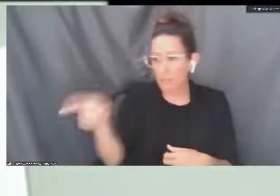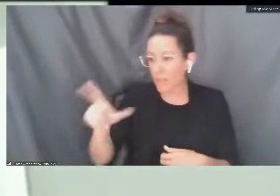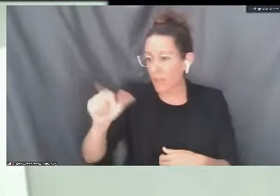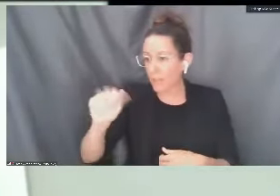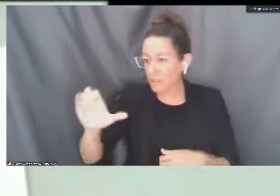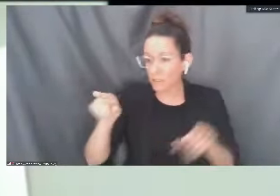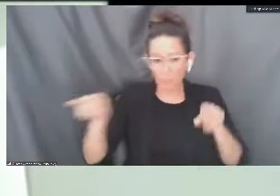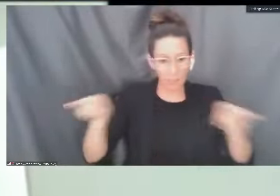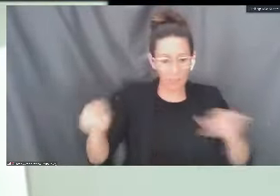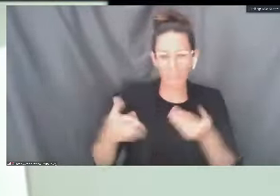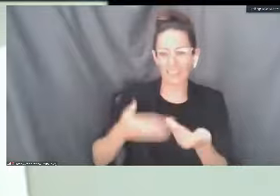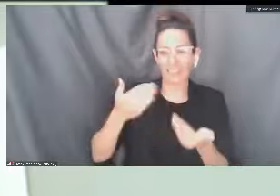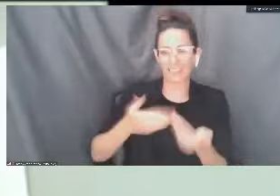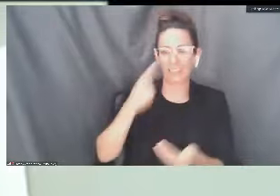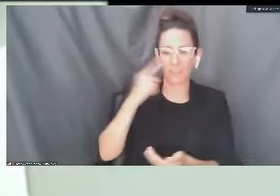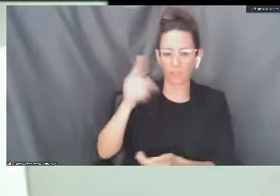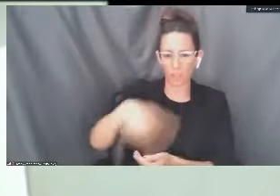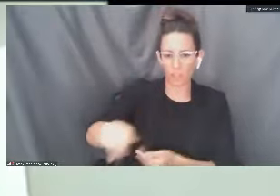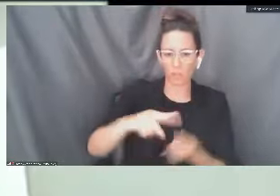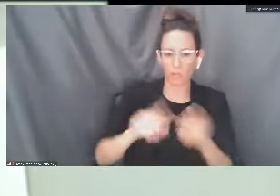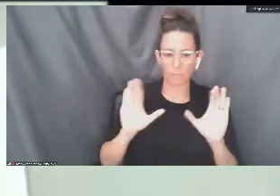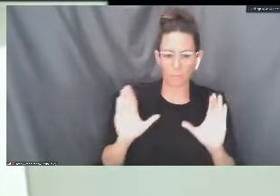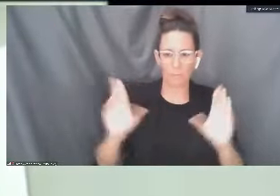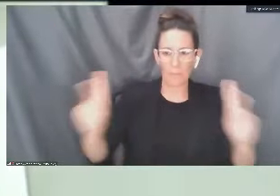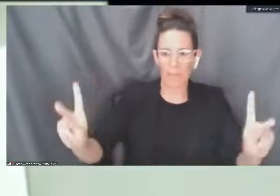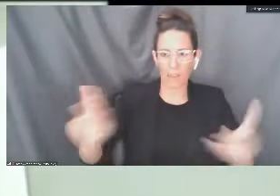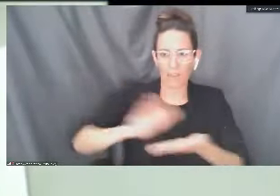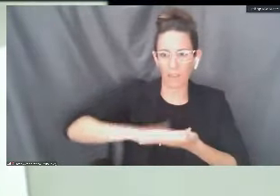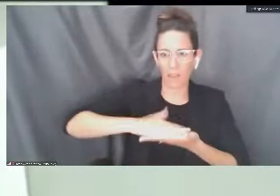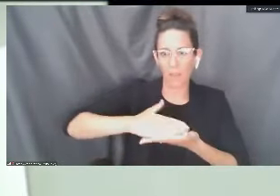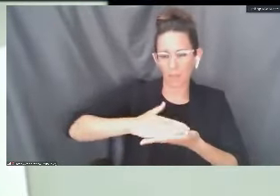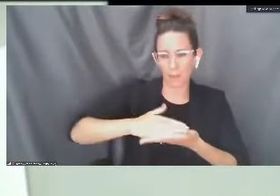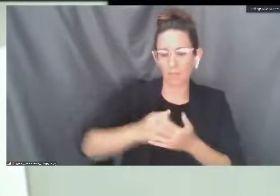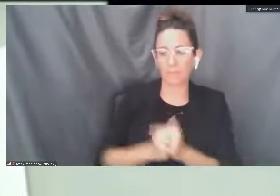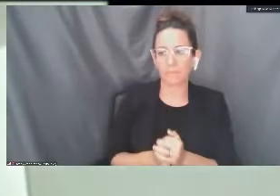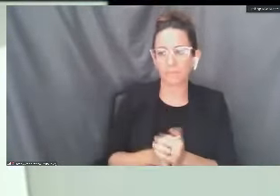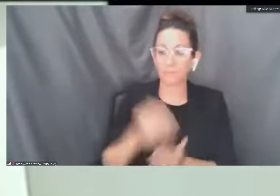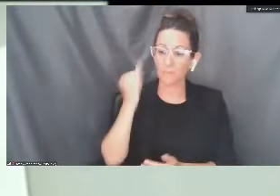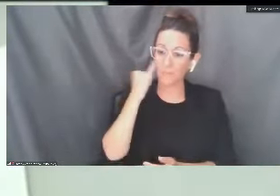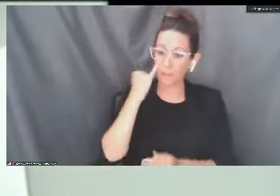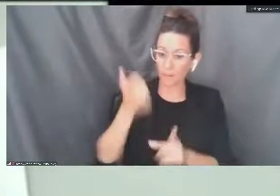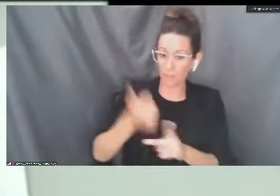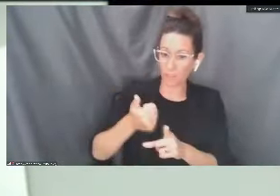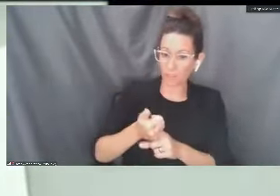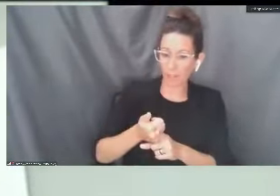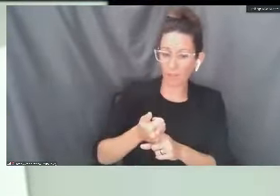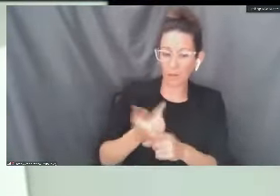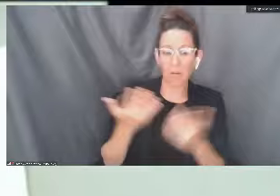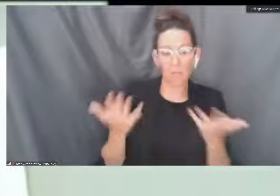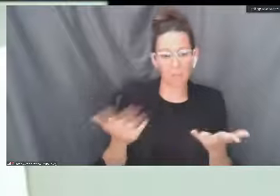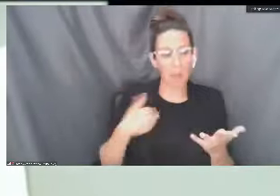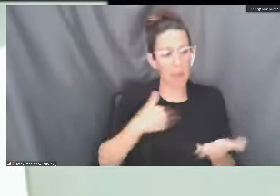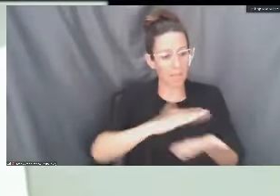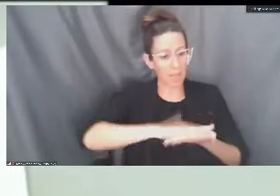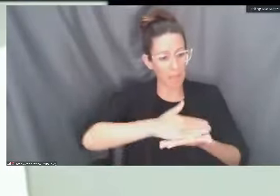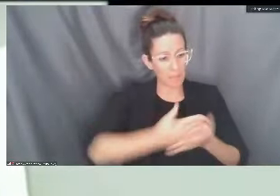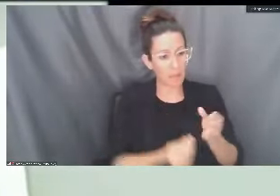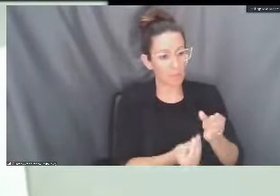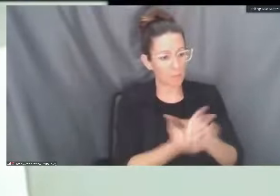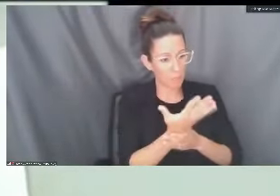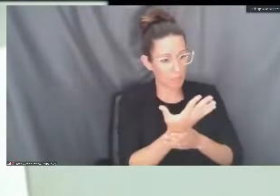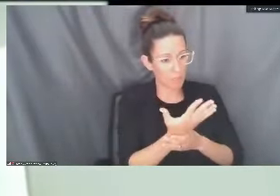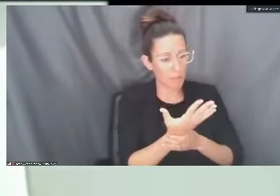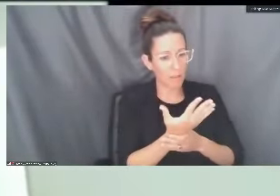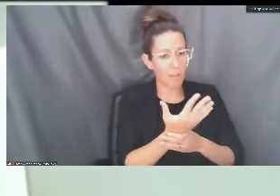so that it's as convenient as possible. But we are going to ask that you return that laptop. If you're a student that says, hey, you know what, I have this laptop for spring,